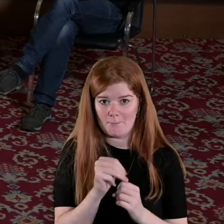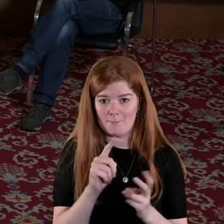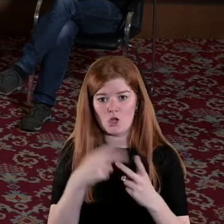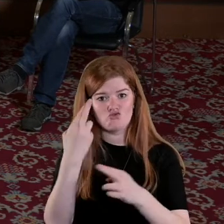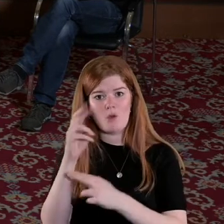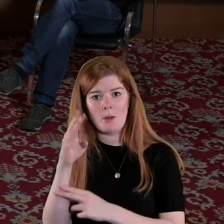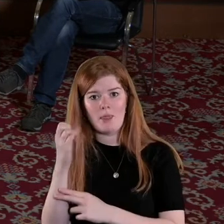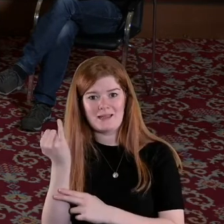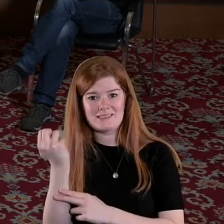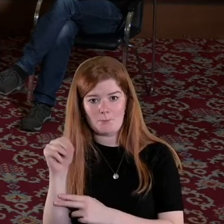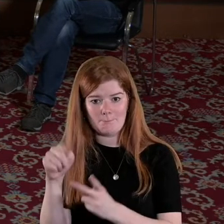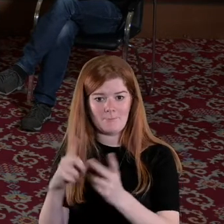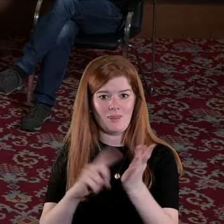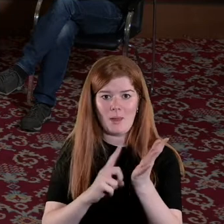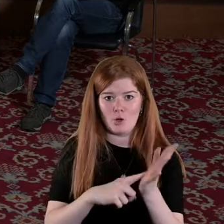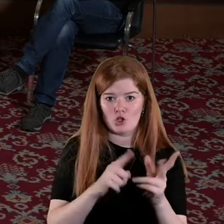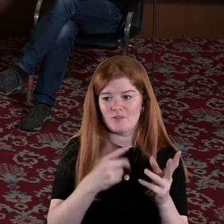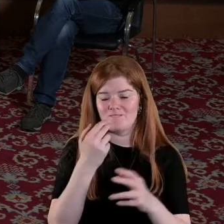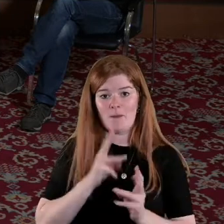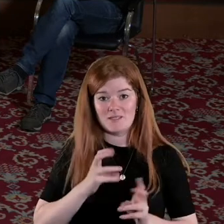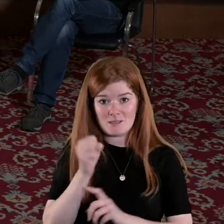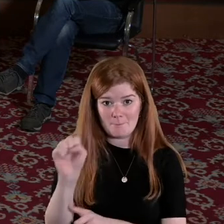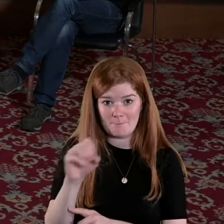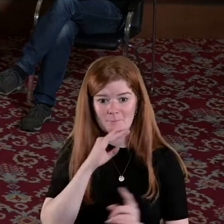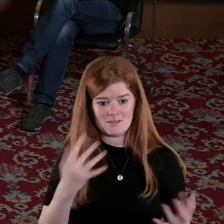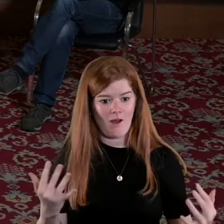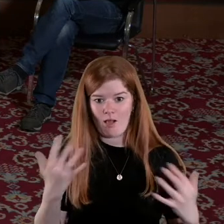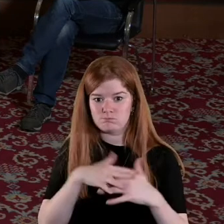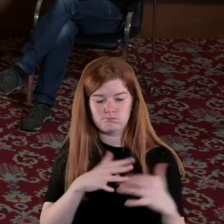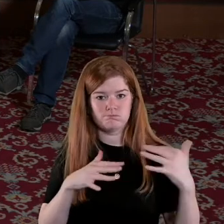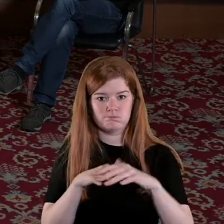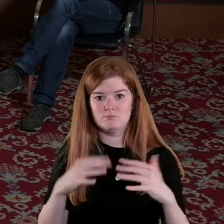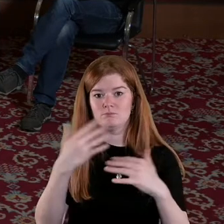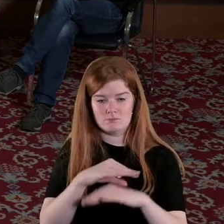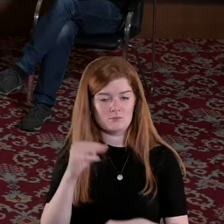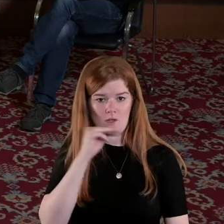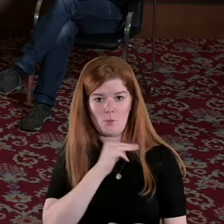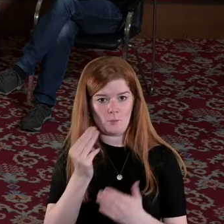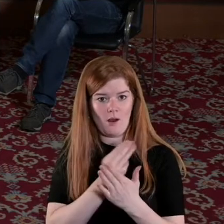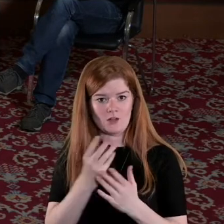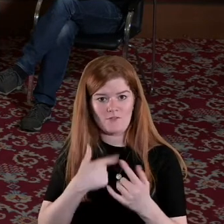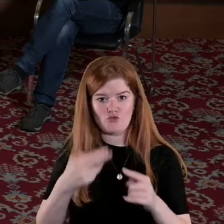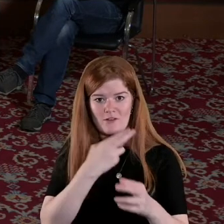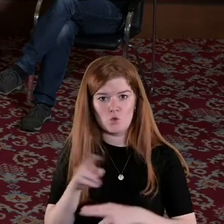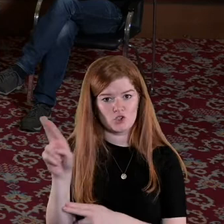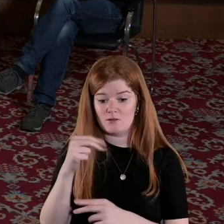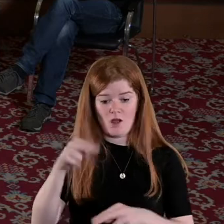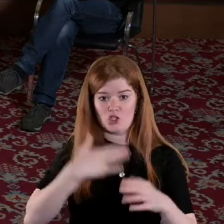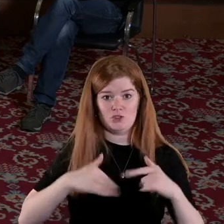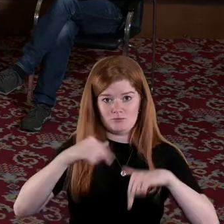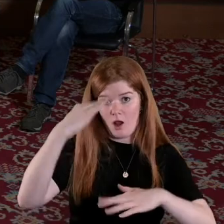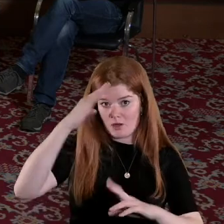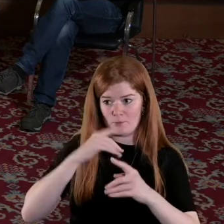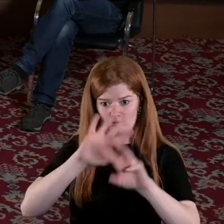republicanism, labour causes and feminism so it's an integral aspect of the revolution not just in Ireland but